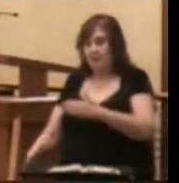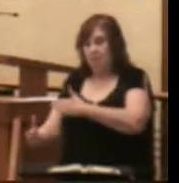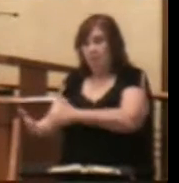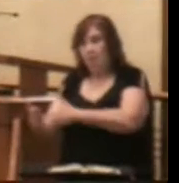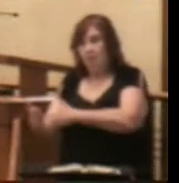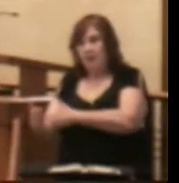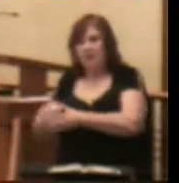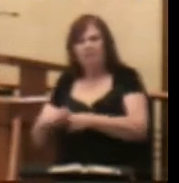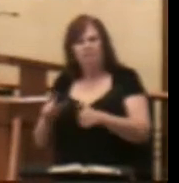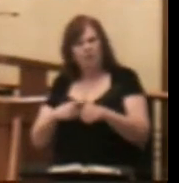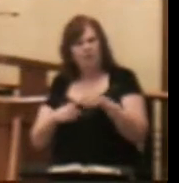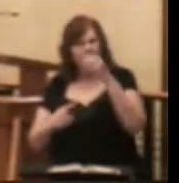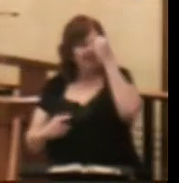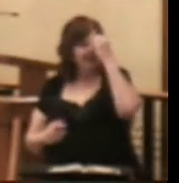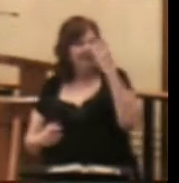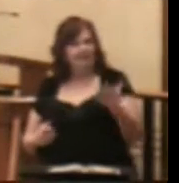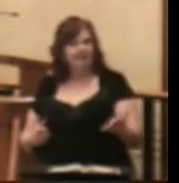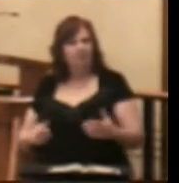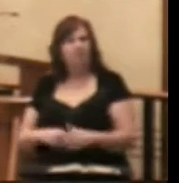First, he says,